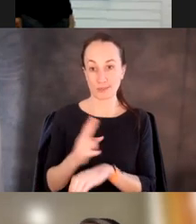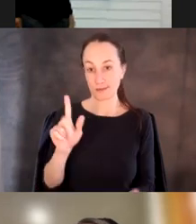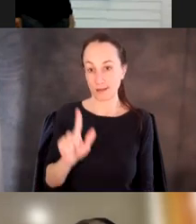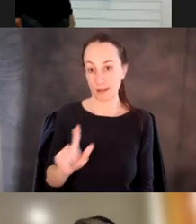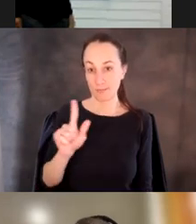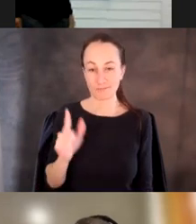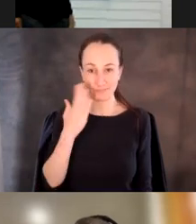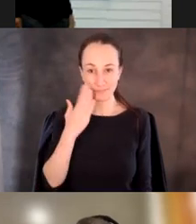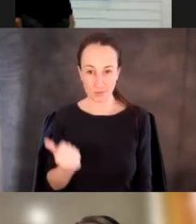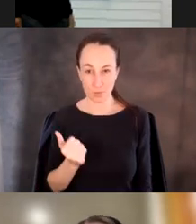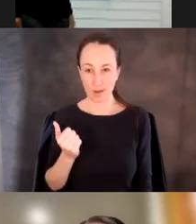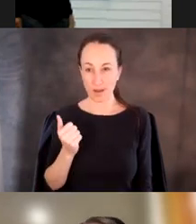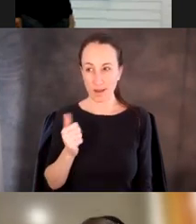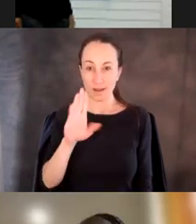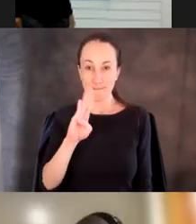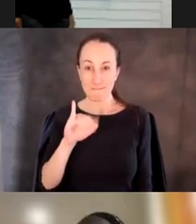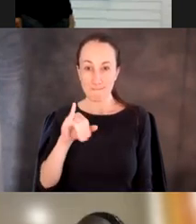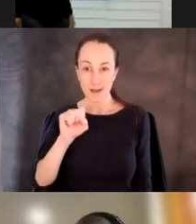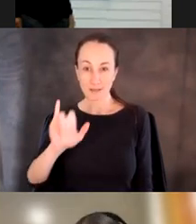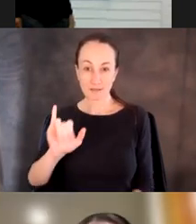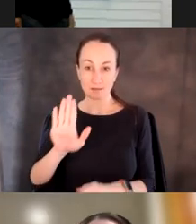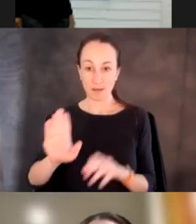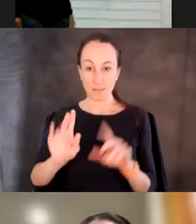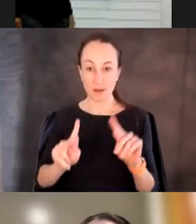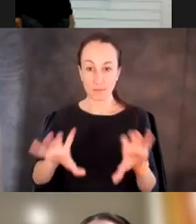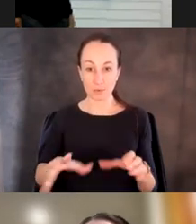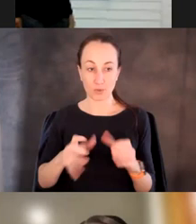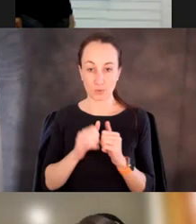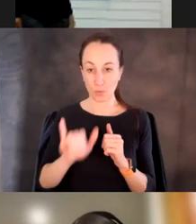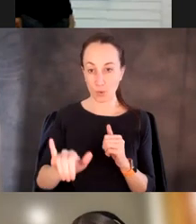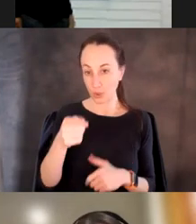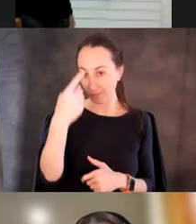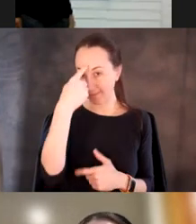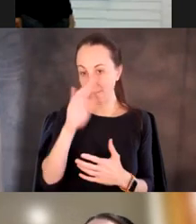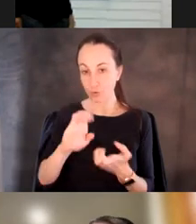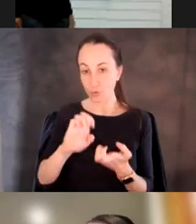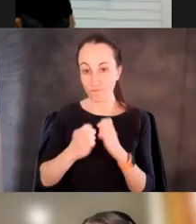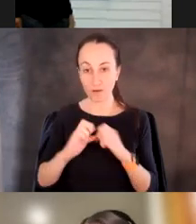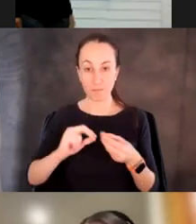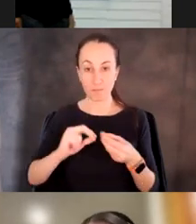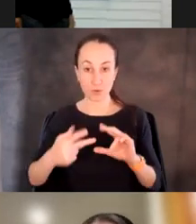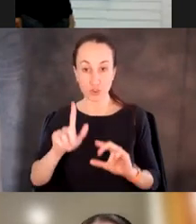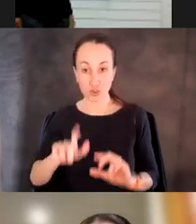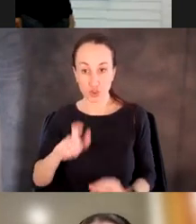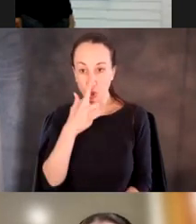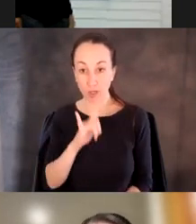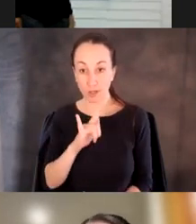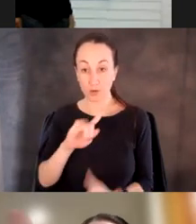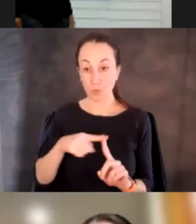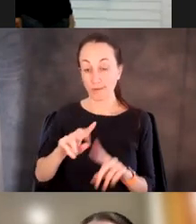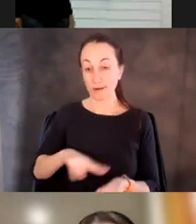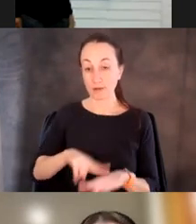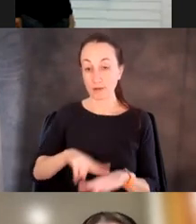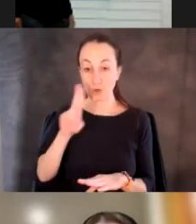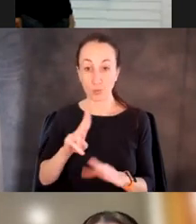why bias your population toward what you think, uh, your evolved protein should look like when nature will just, just